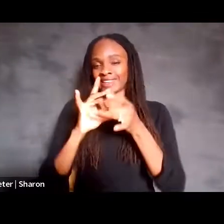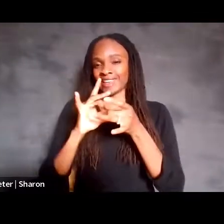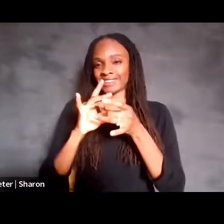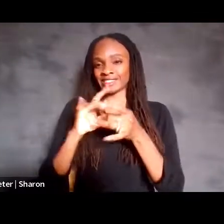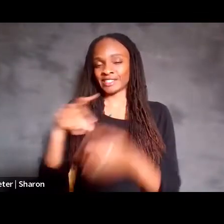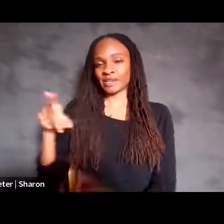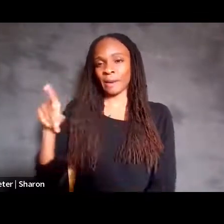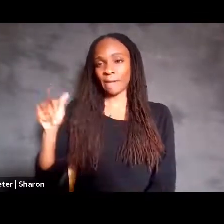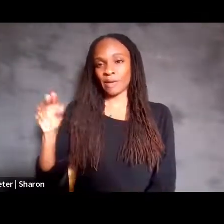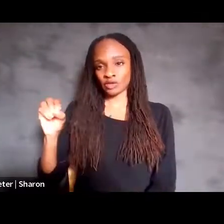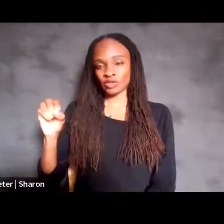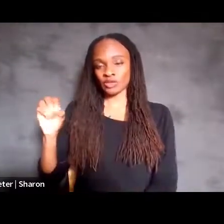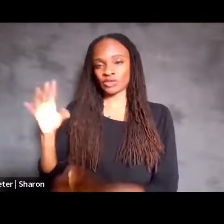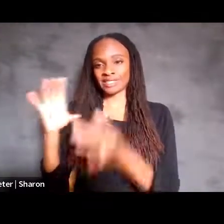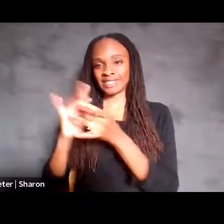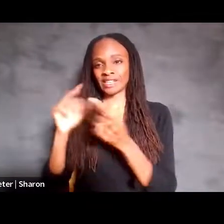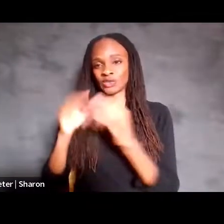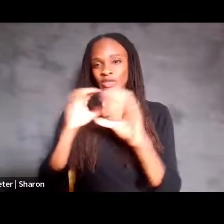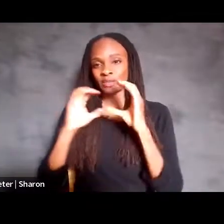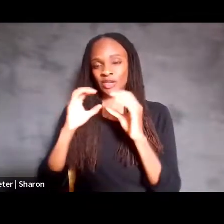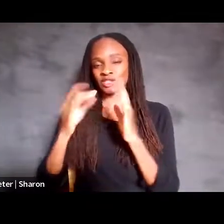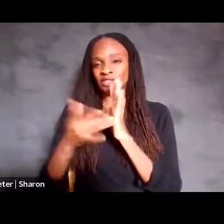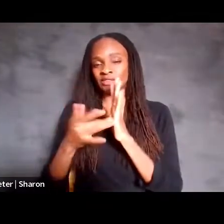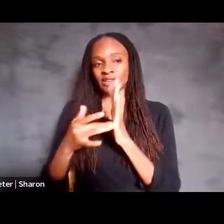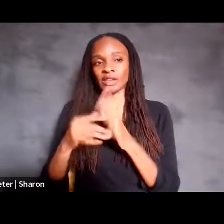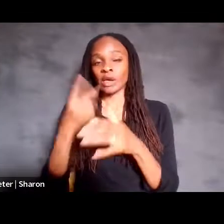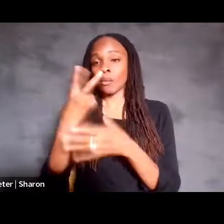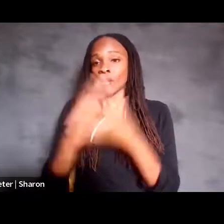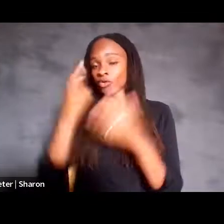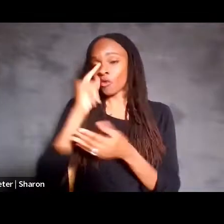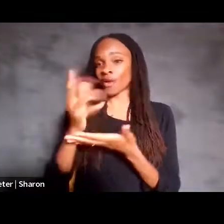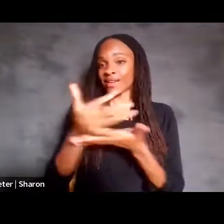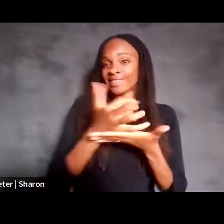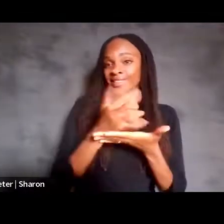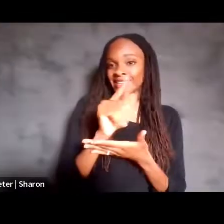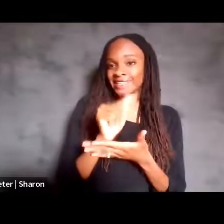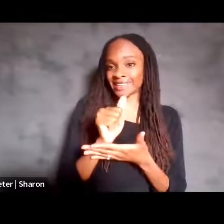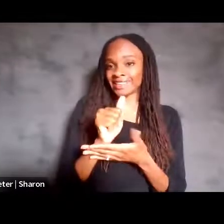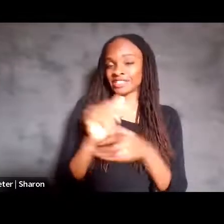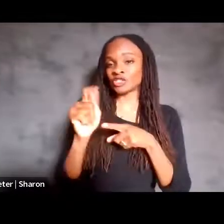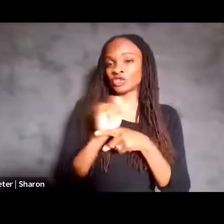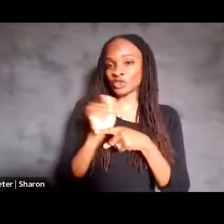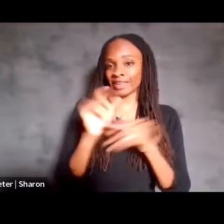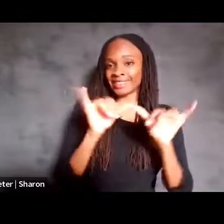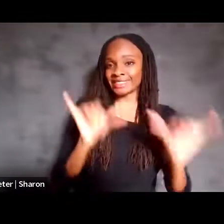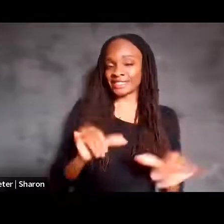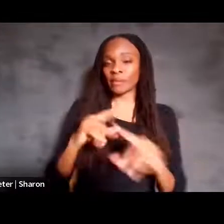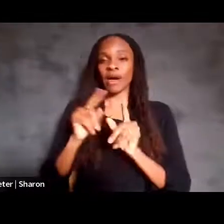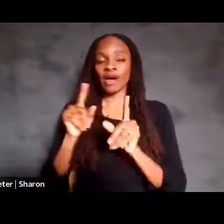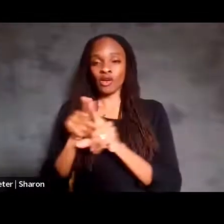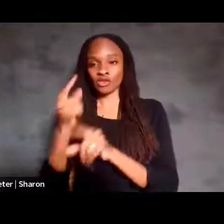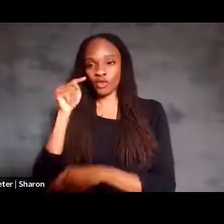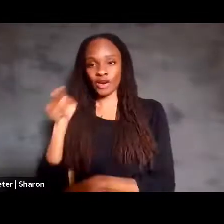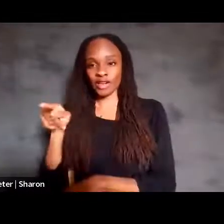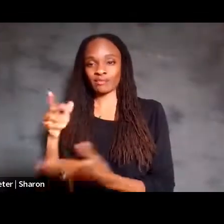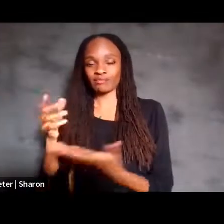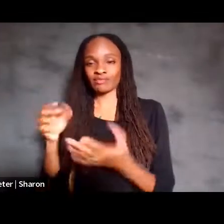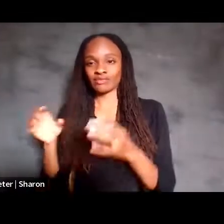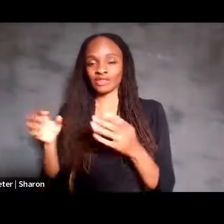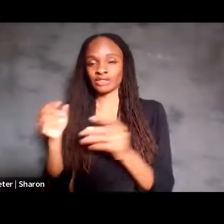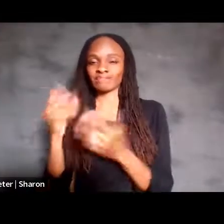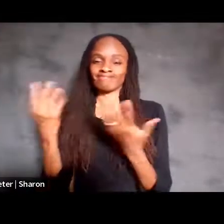communication device, both for collecting data to train the system, but also for him to actively do decoding.